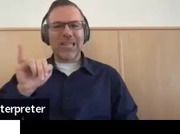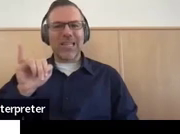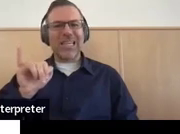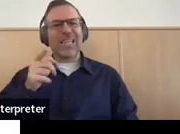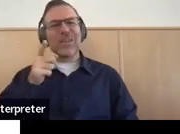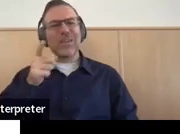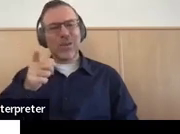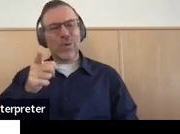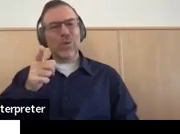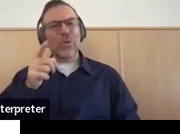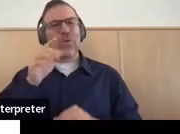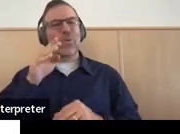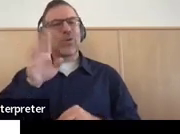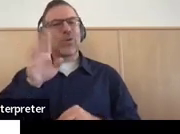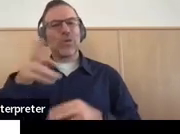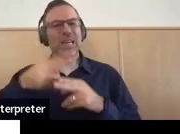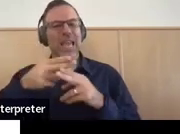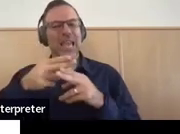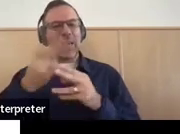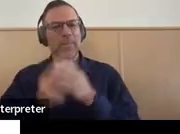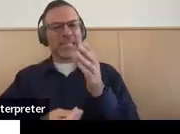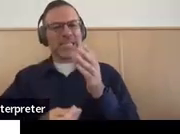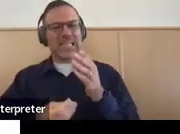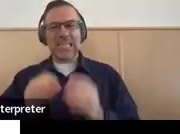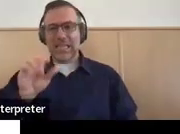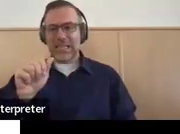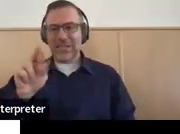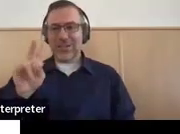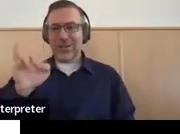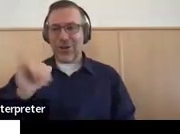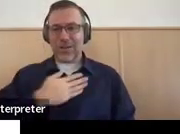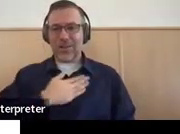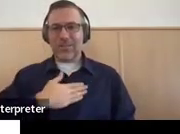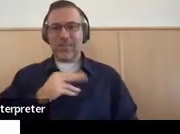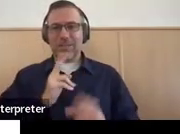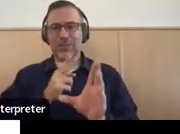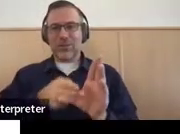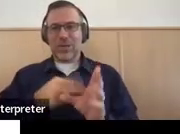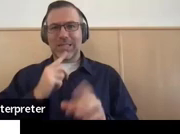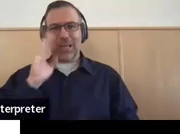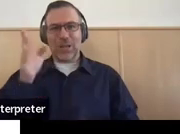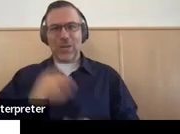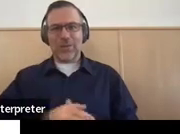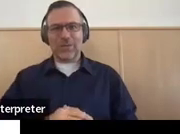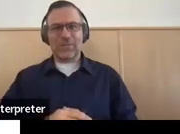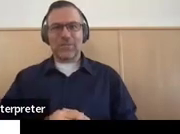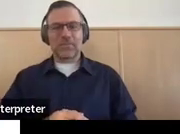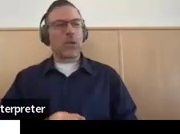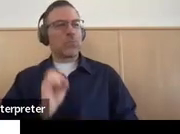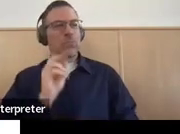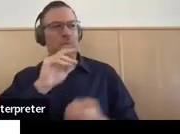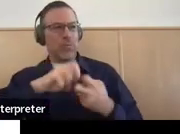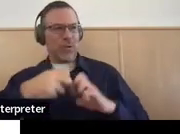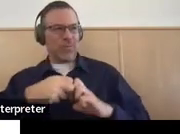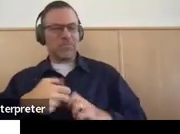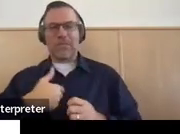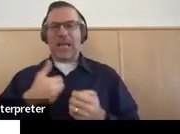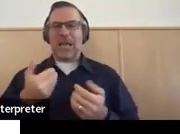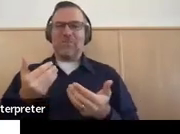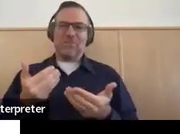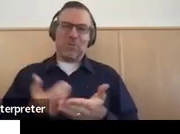but you're not on this one. So Carly, can you come on and say hello? Sure, that's okay. I am the newest member. I